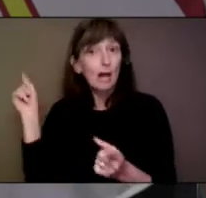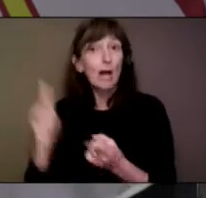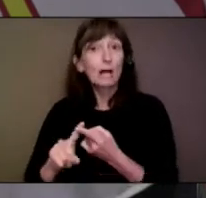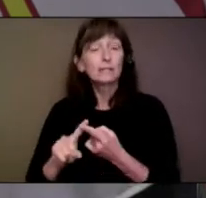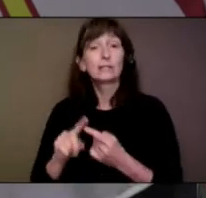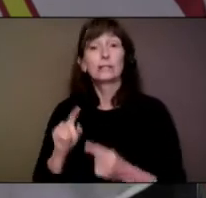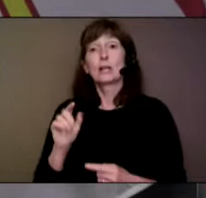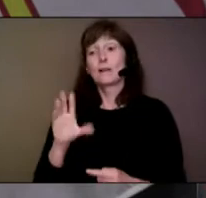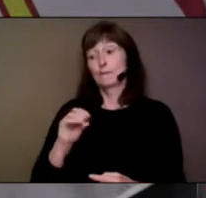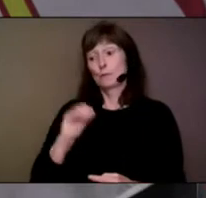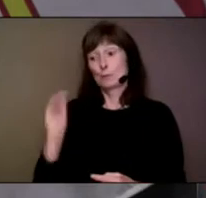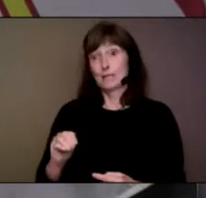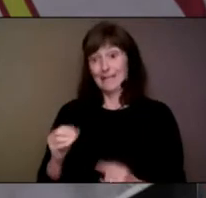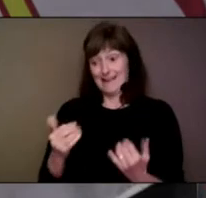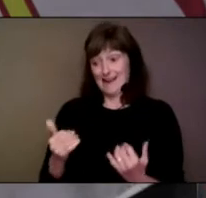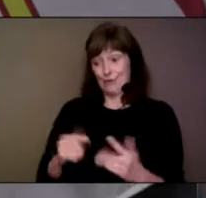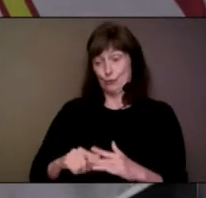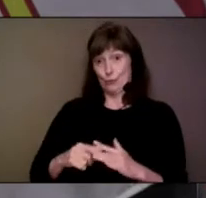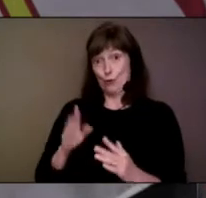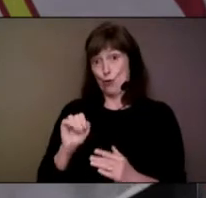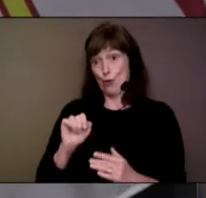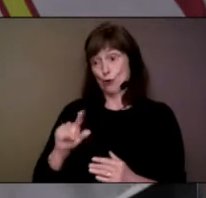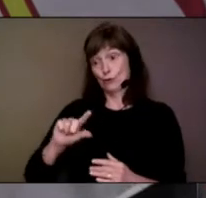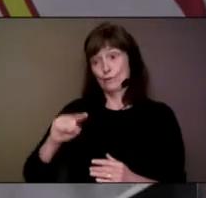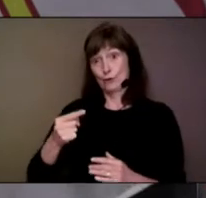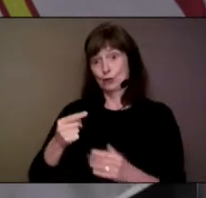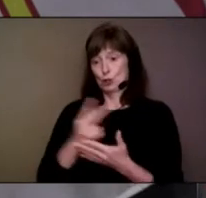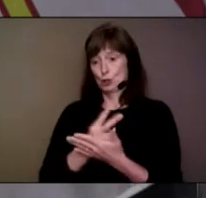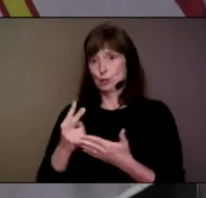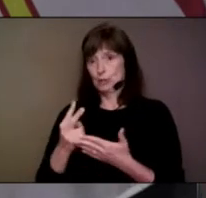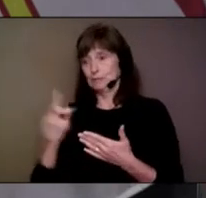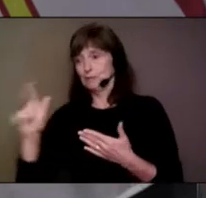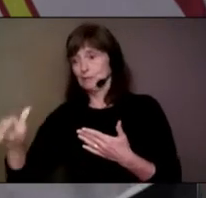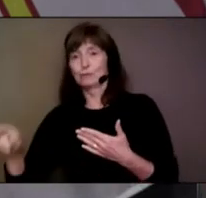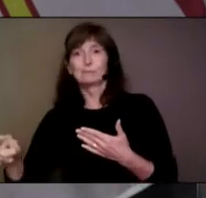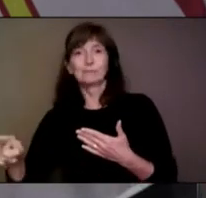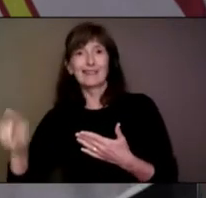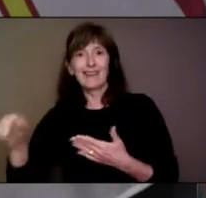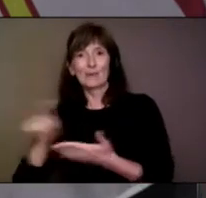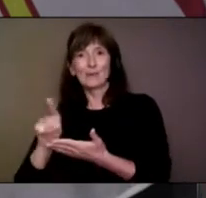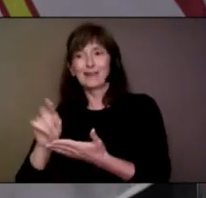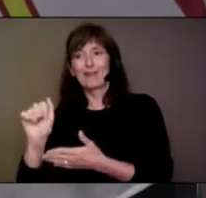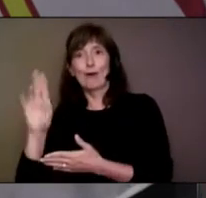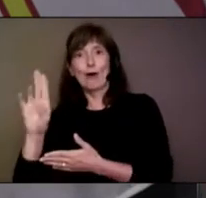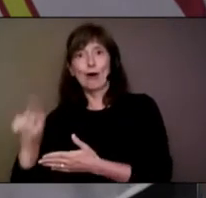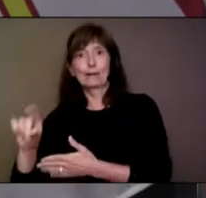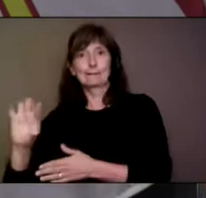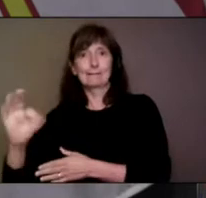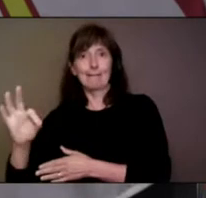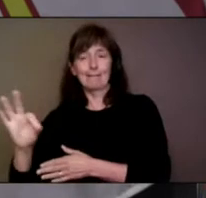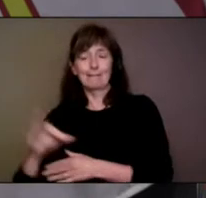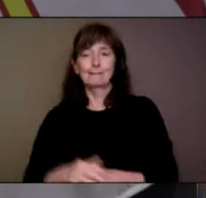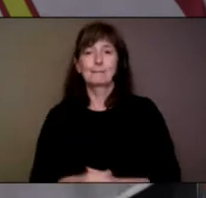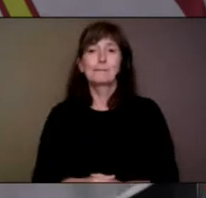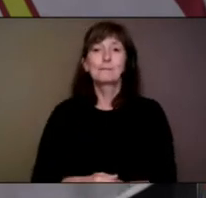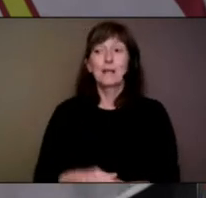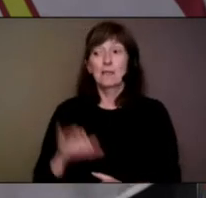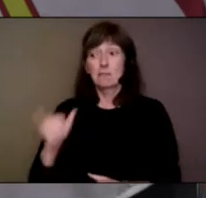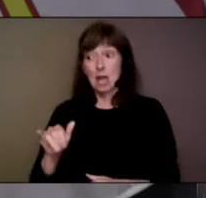past the 50% vaccination mark, which would be the week of August the 9th, and is contingent on continued favorable